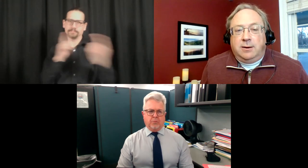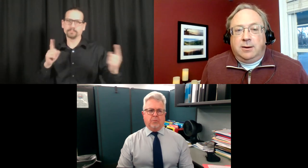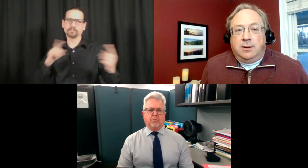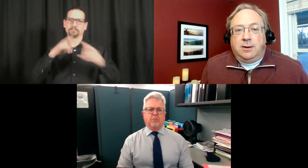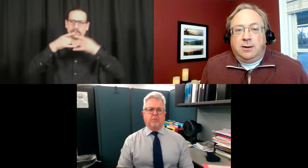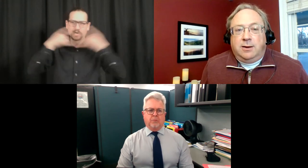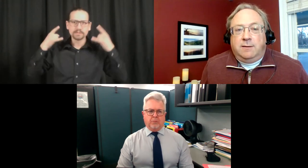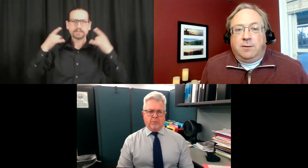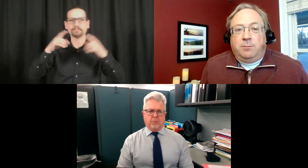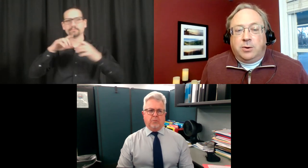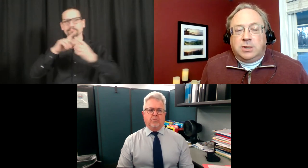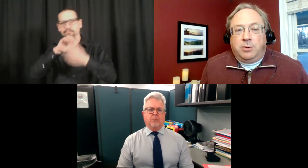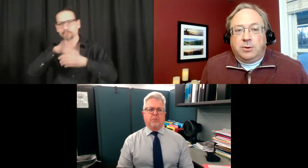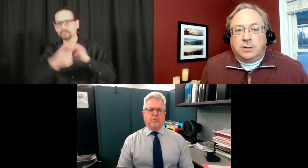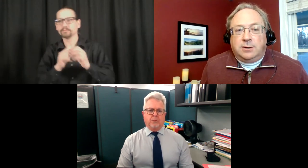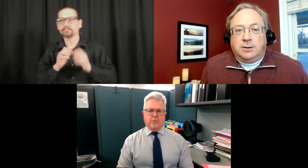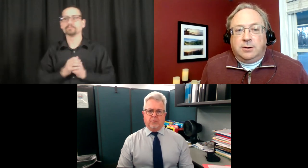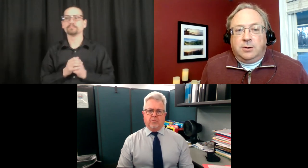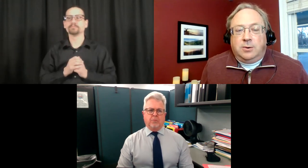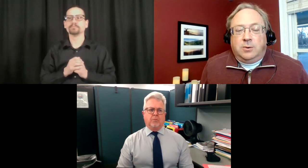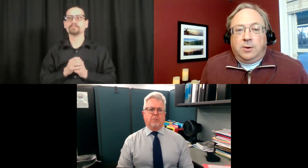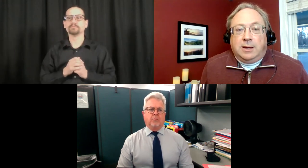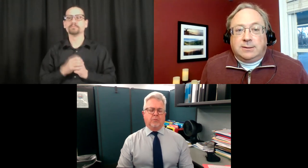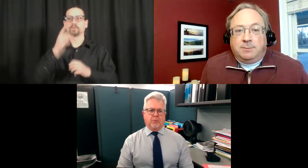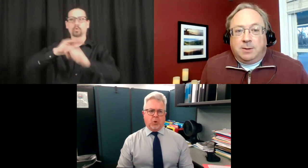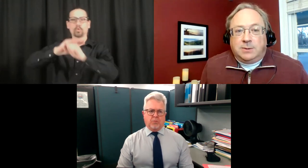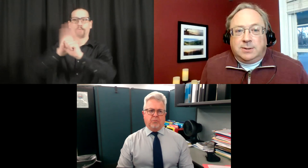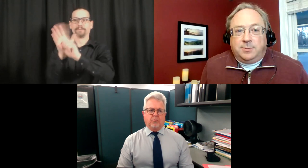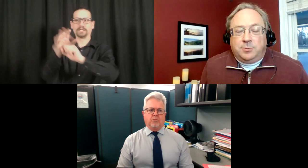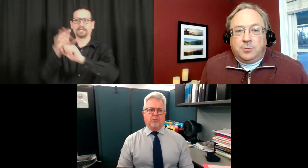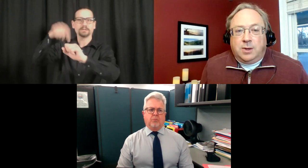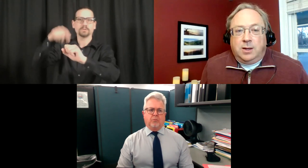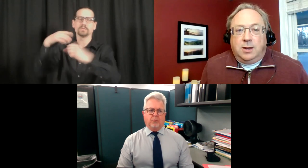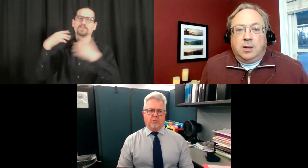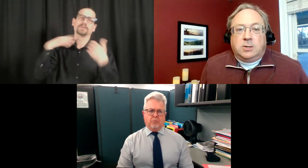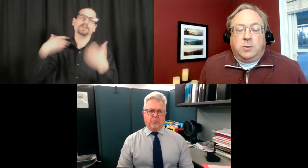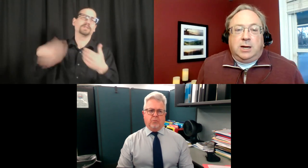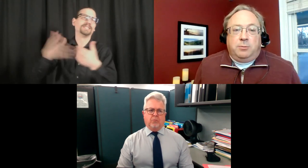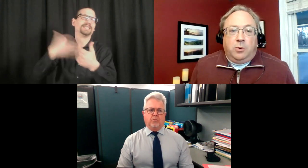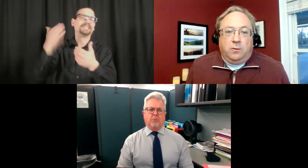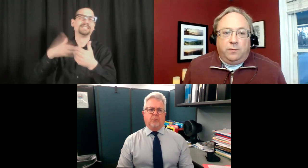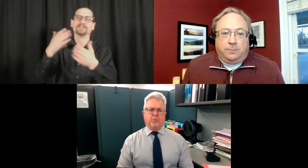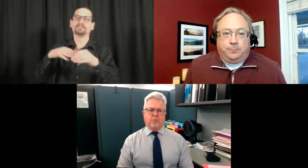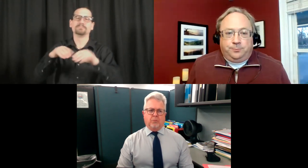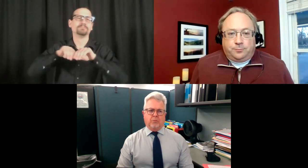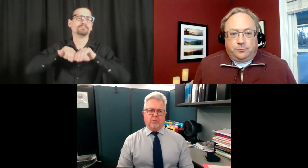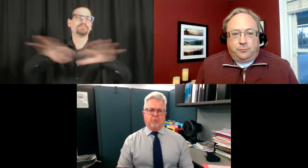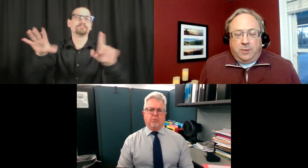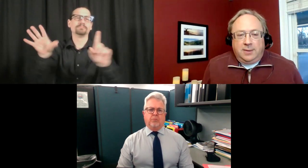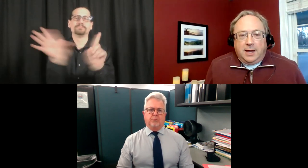spread from person to person without symptoms. So we need to prove